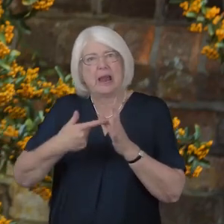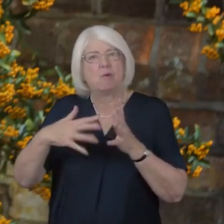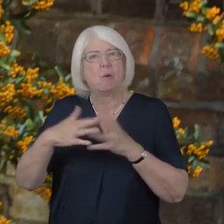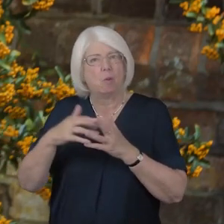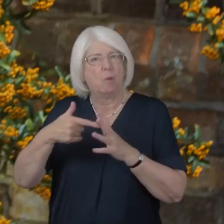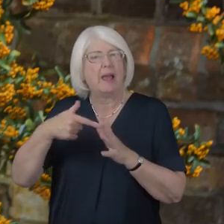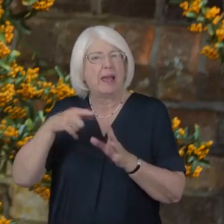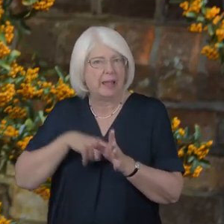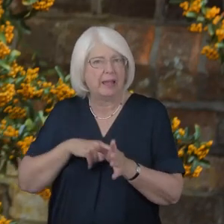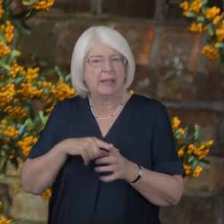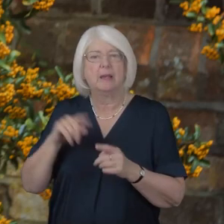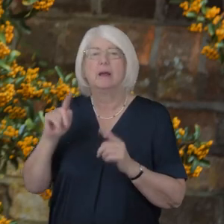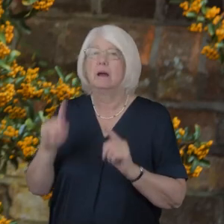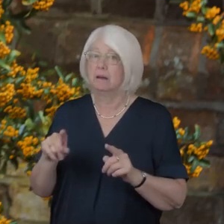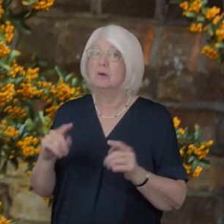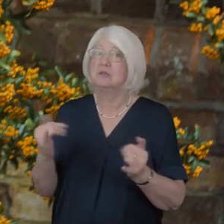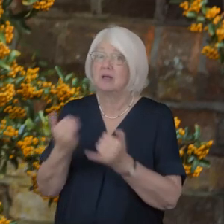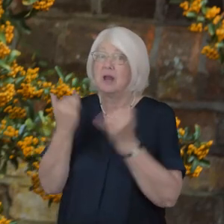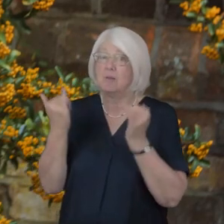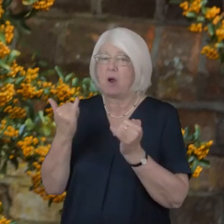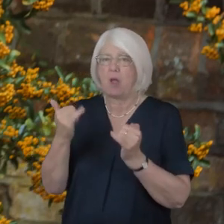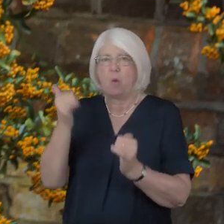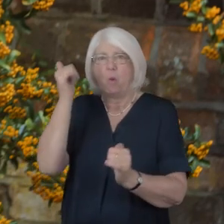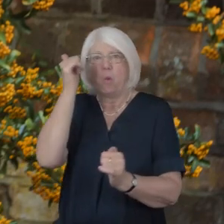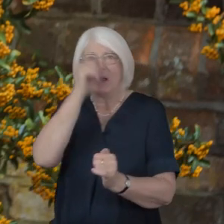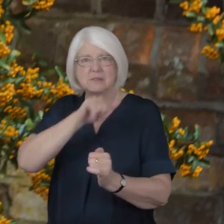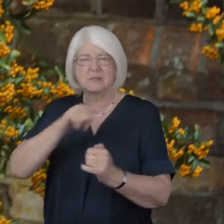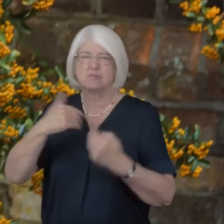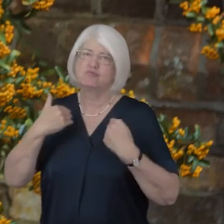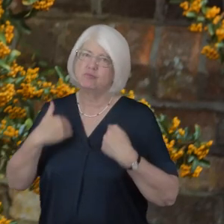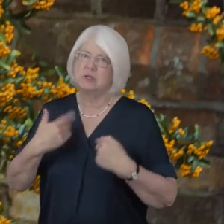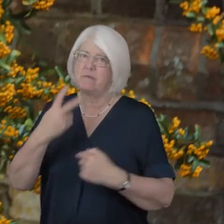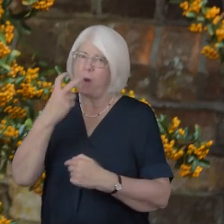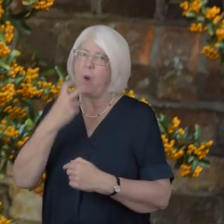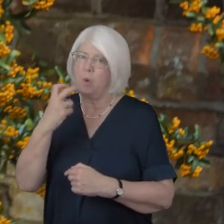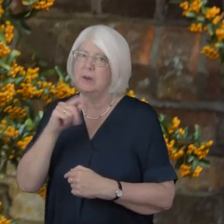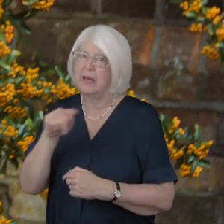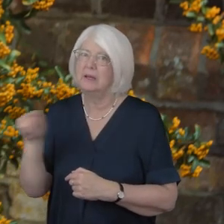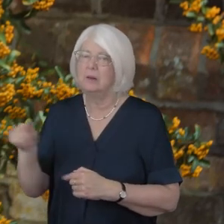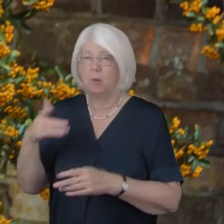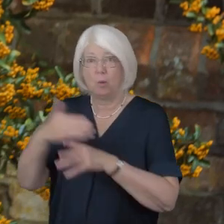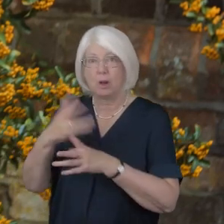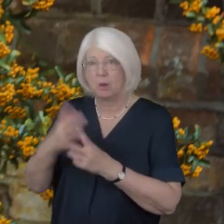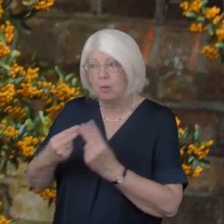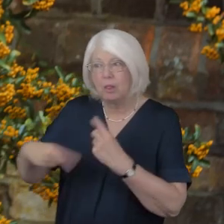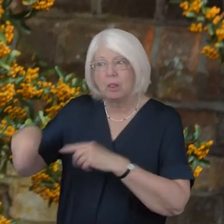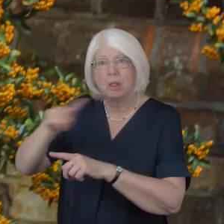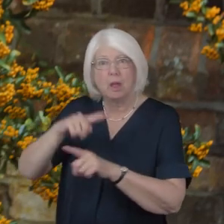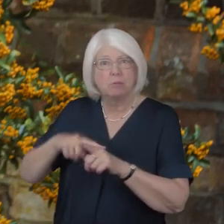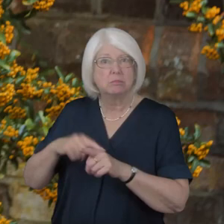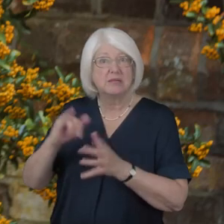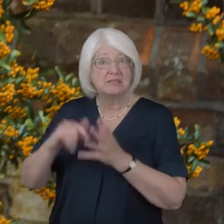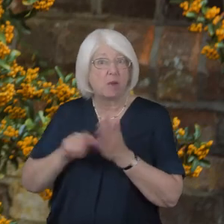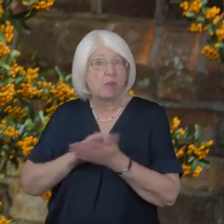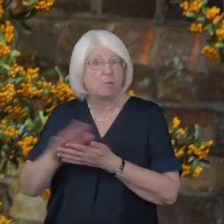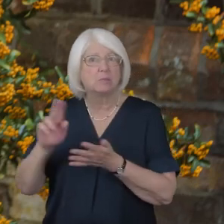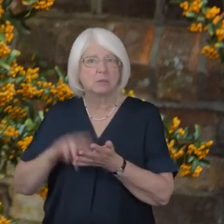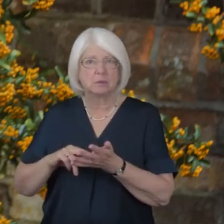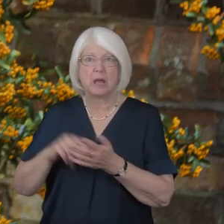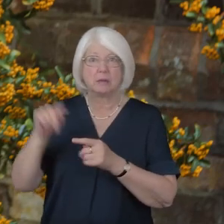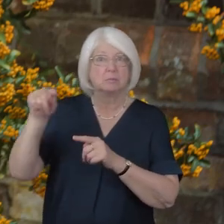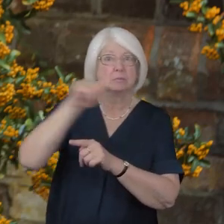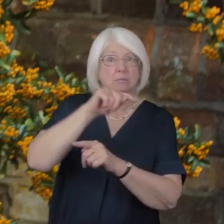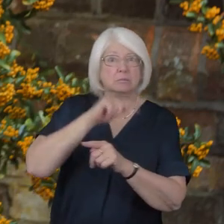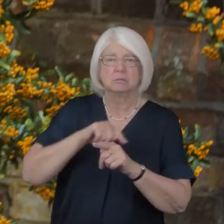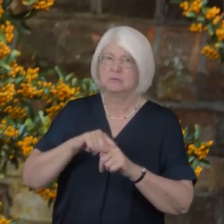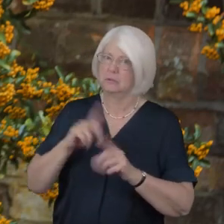working alongside those with and without faith in southampton and beyond she's in no doubt about the